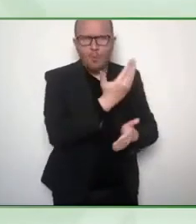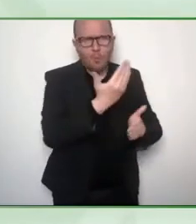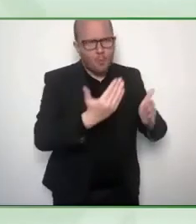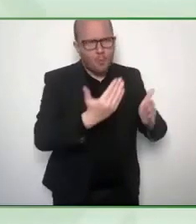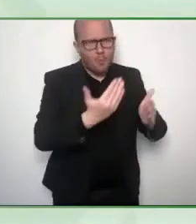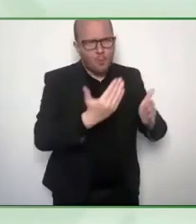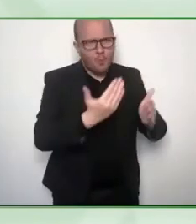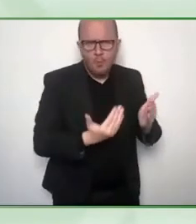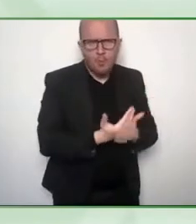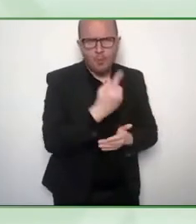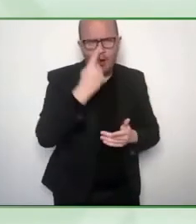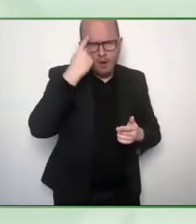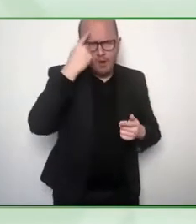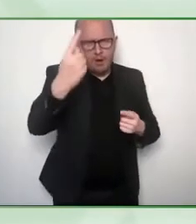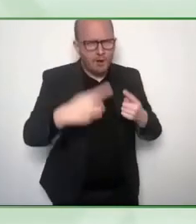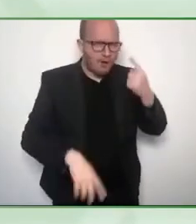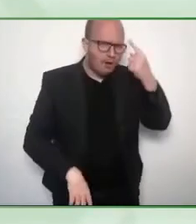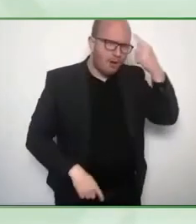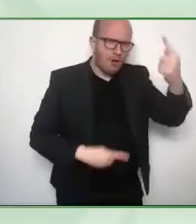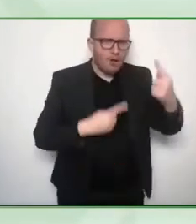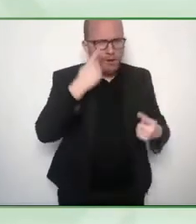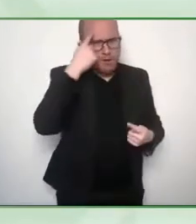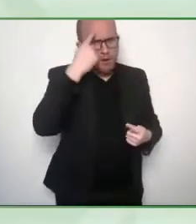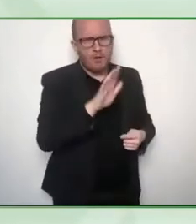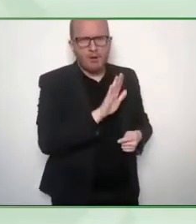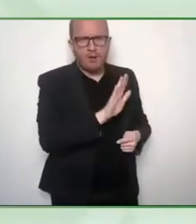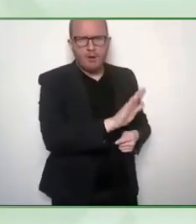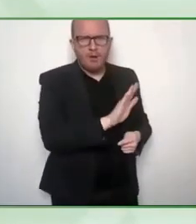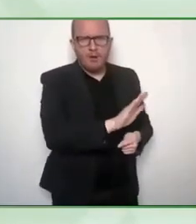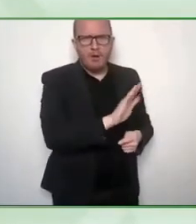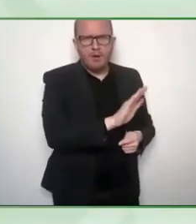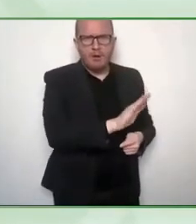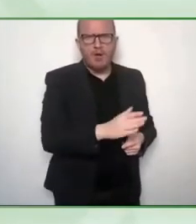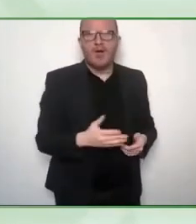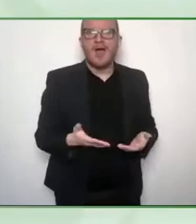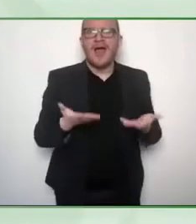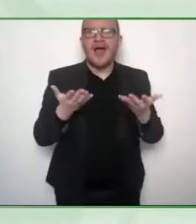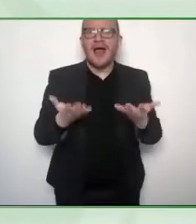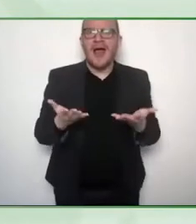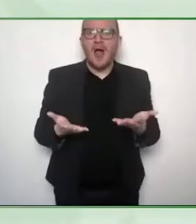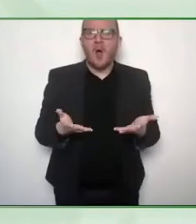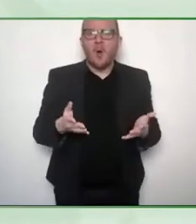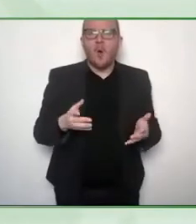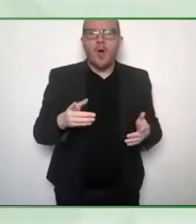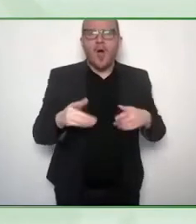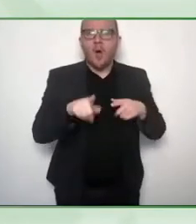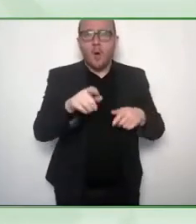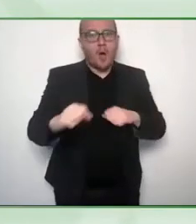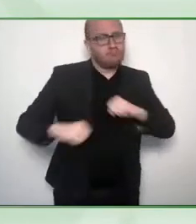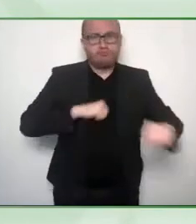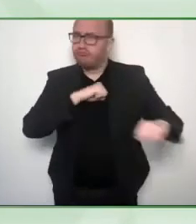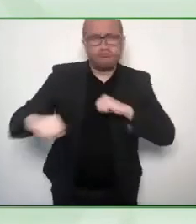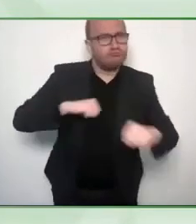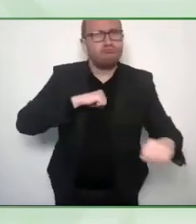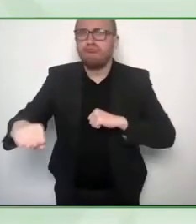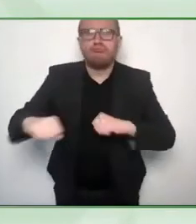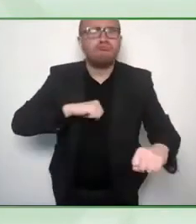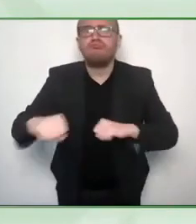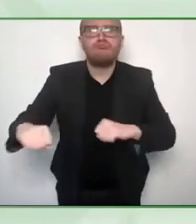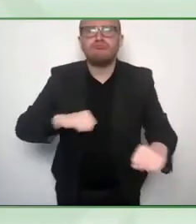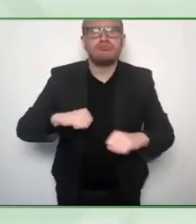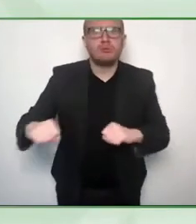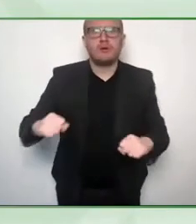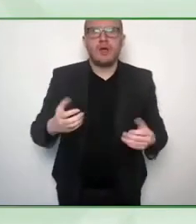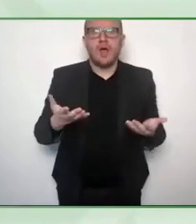you a chance, I guess, to come off the dance floor and really slow down for a bit and to even broaden your